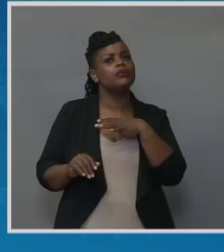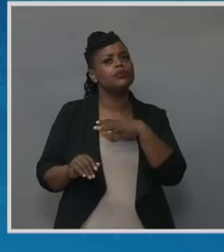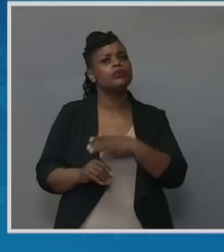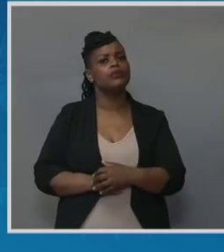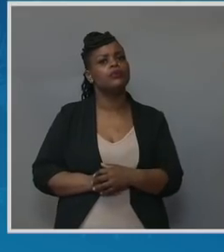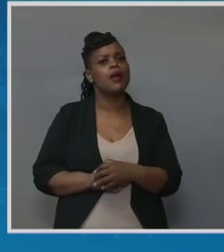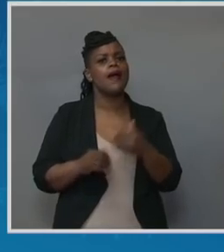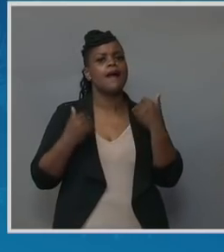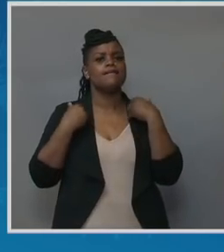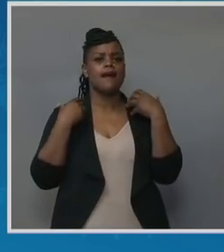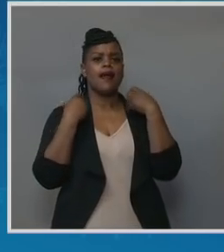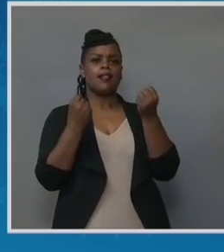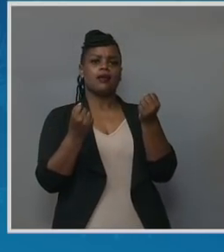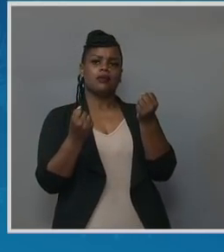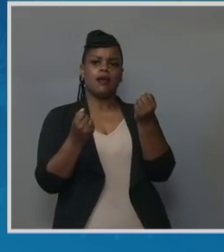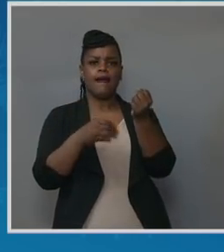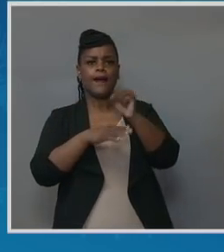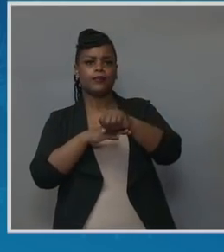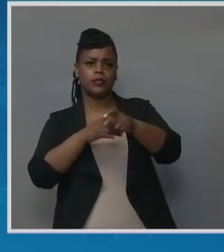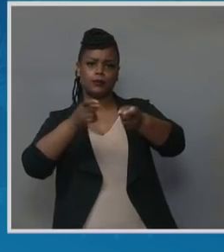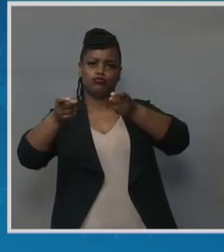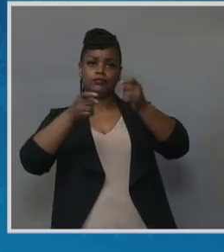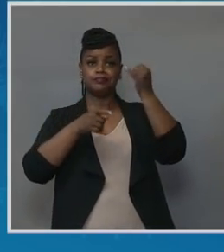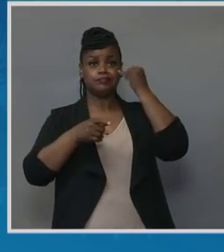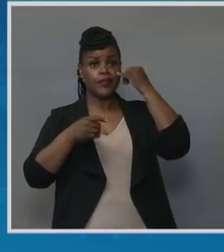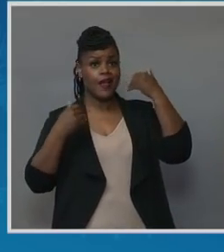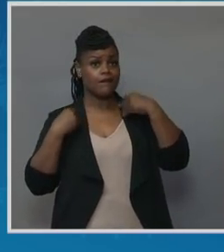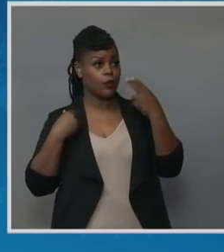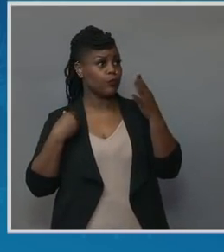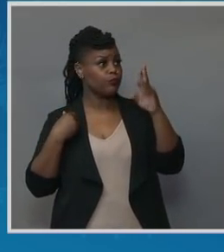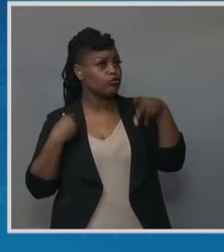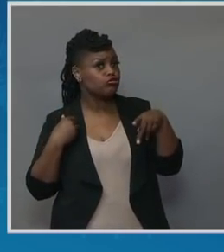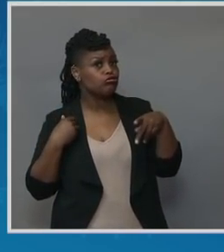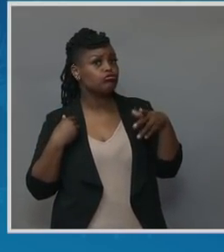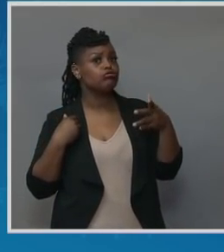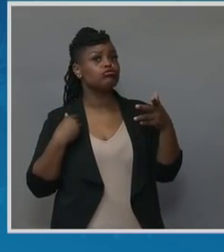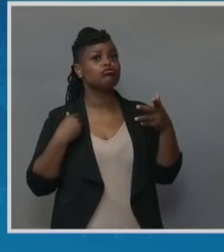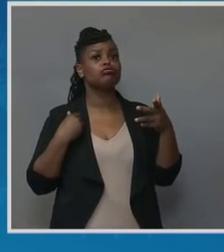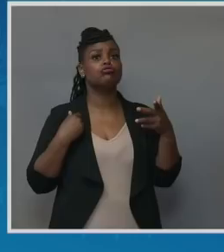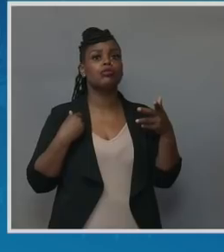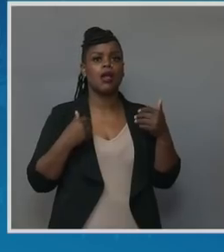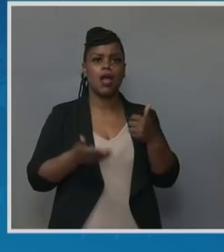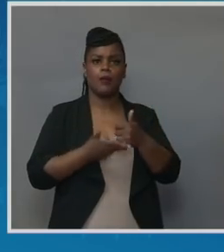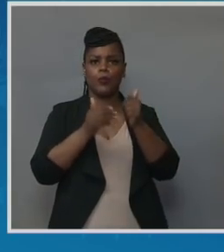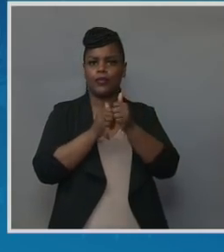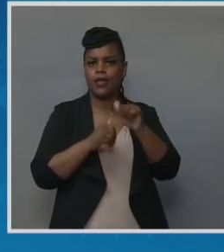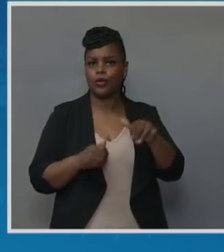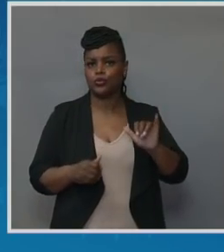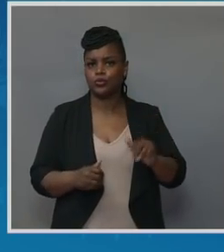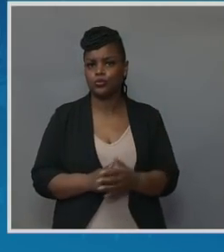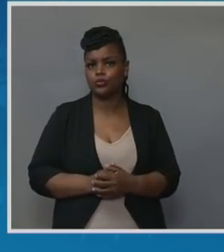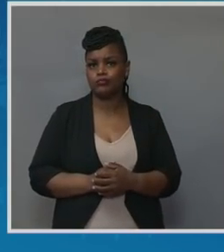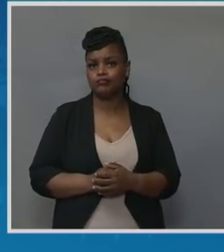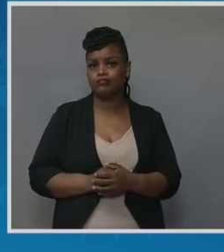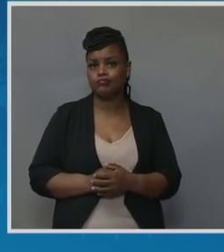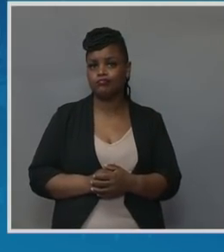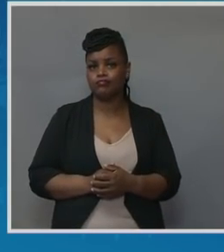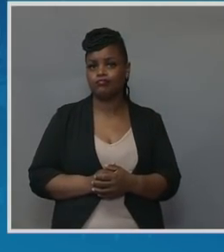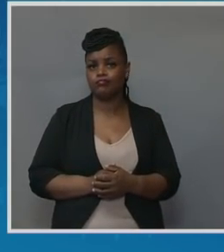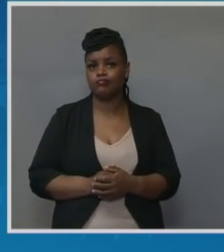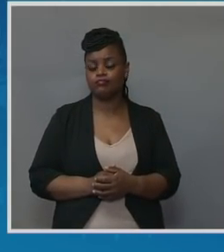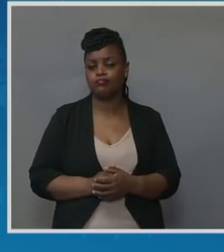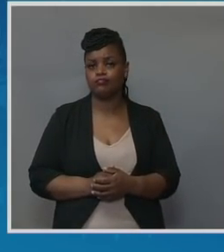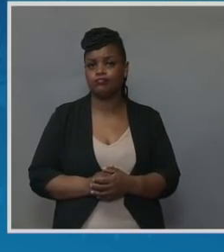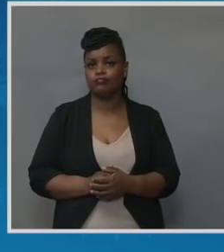manage that chronic hypertension, manage that diabetes. We need to think about innovative antenatal programs, like the medical home